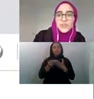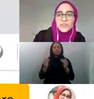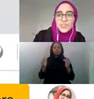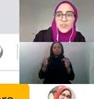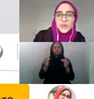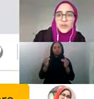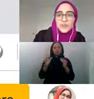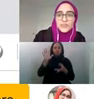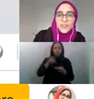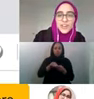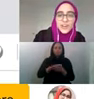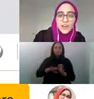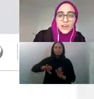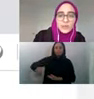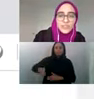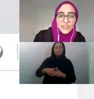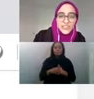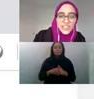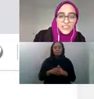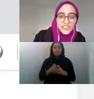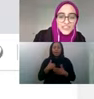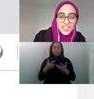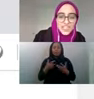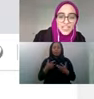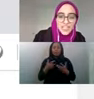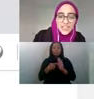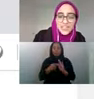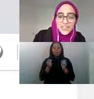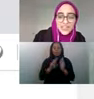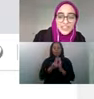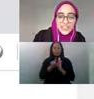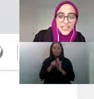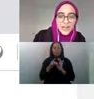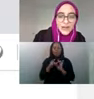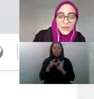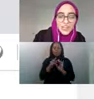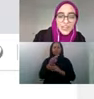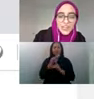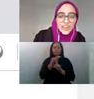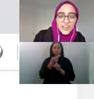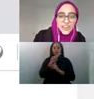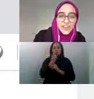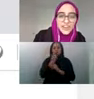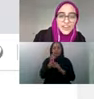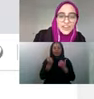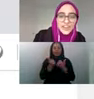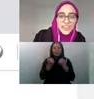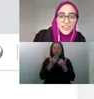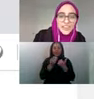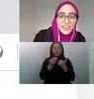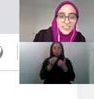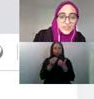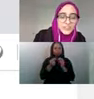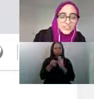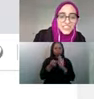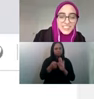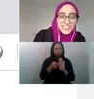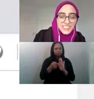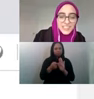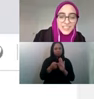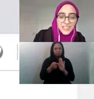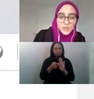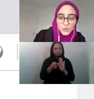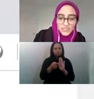a quick video of our Ramadan challenge and how it looks today.